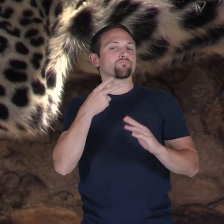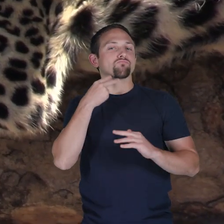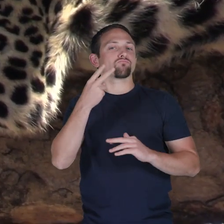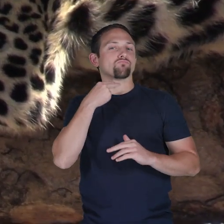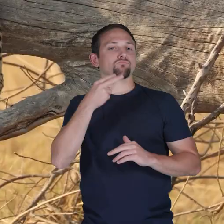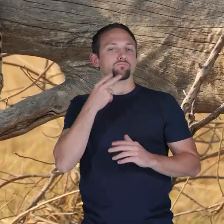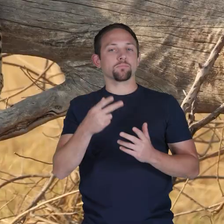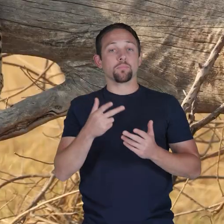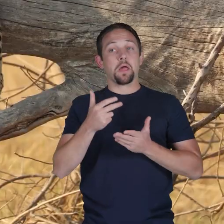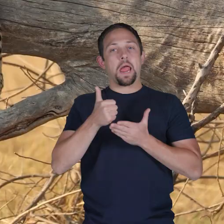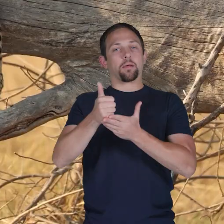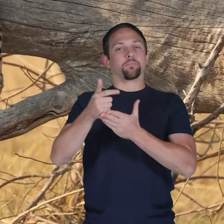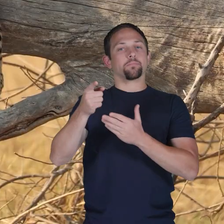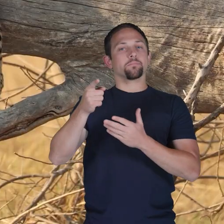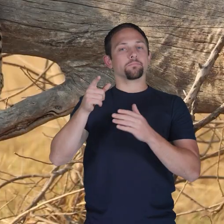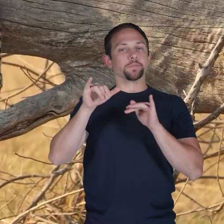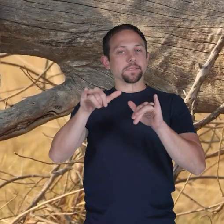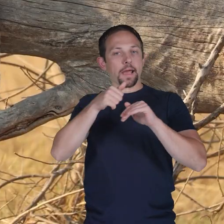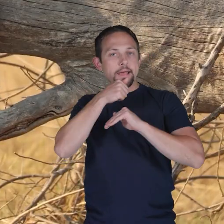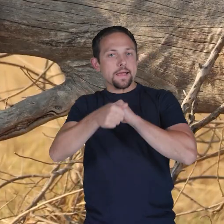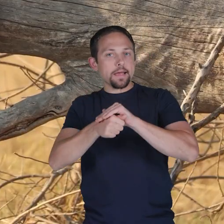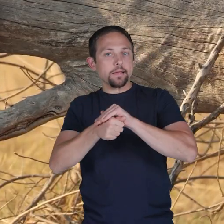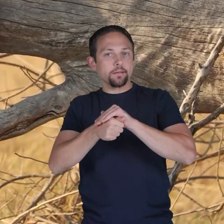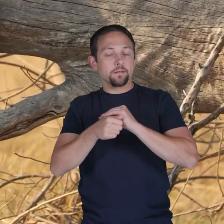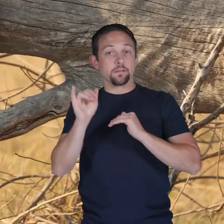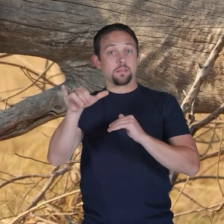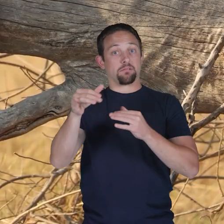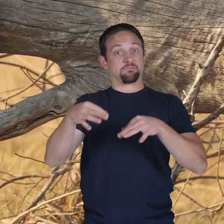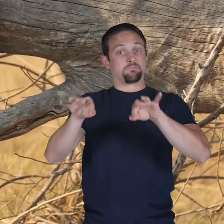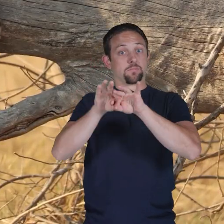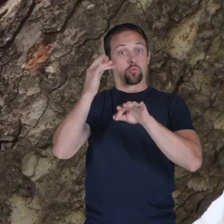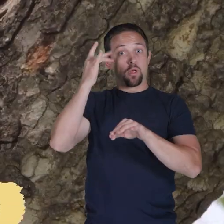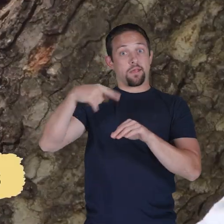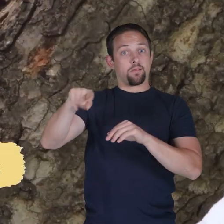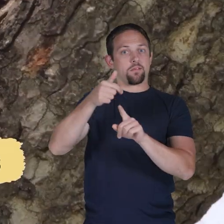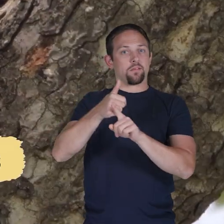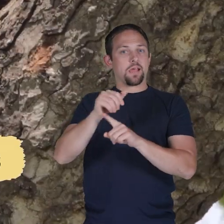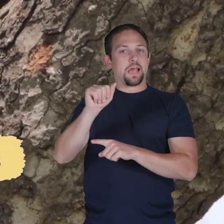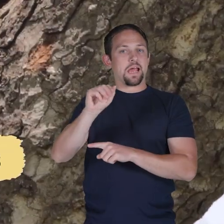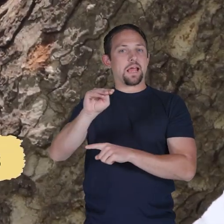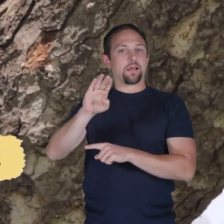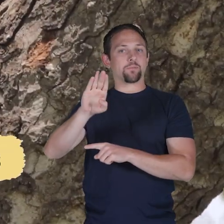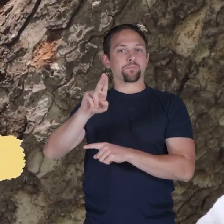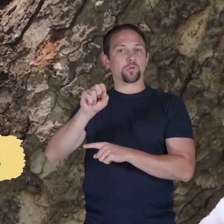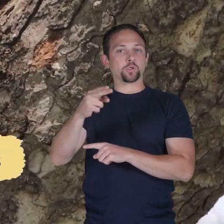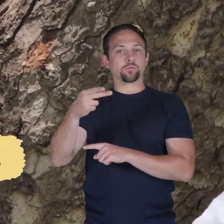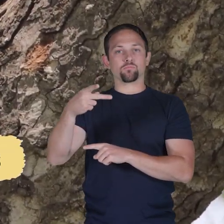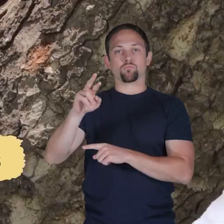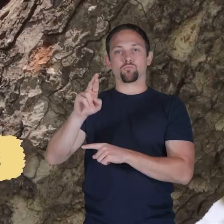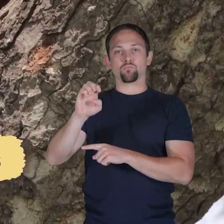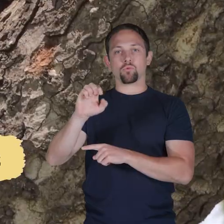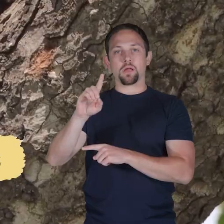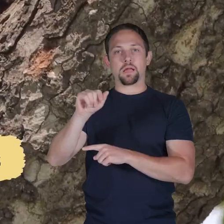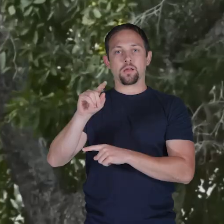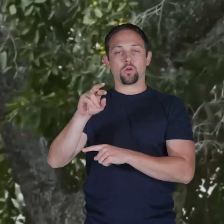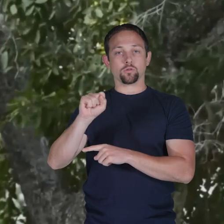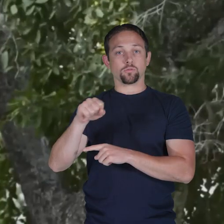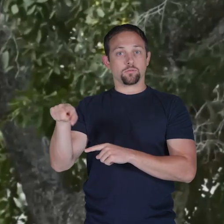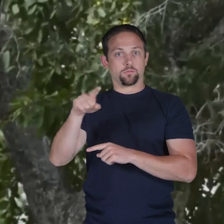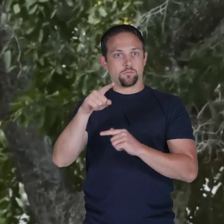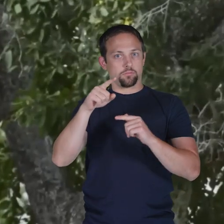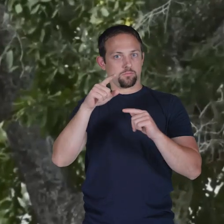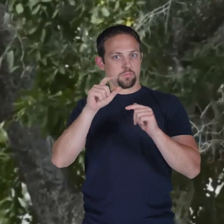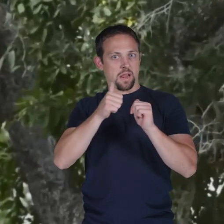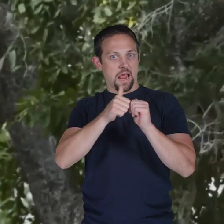trees this helps them stay hidden which is essential because they are ambush predators they